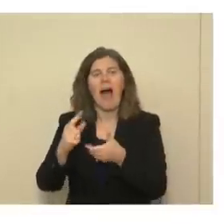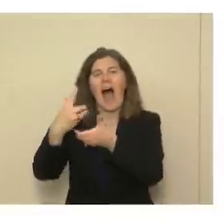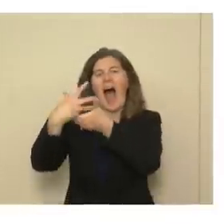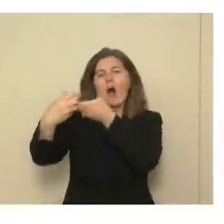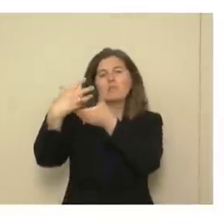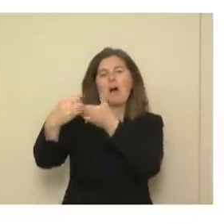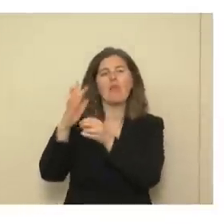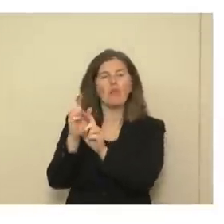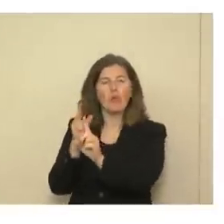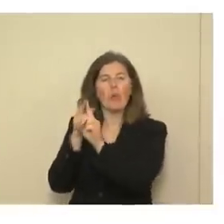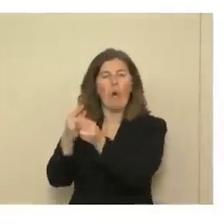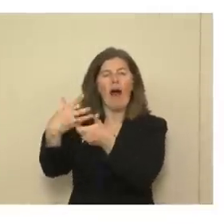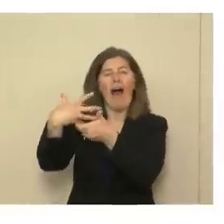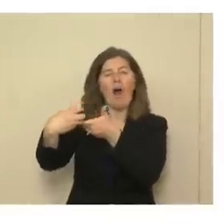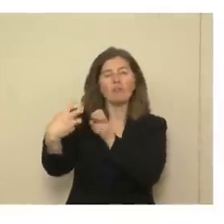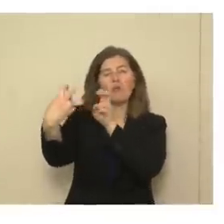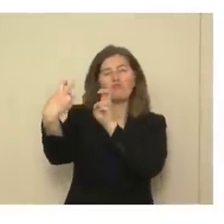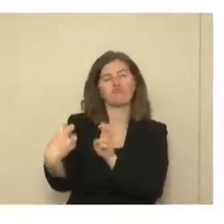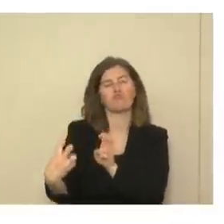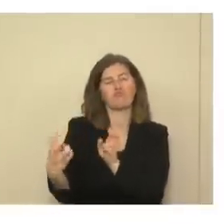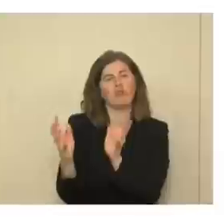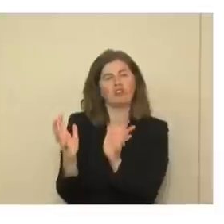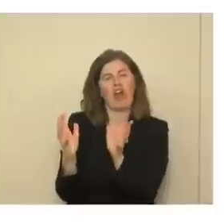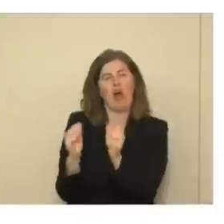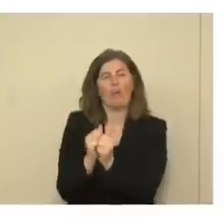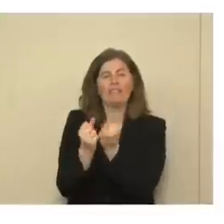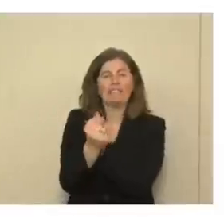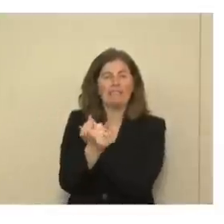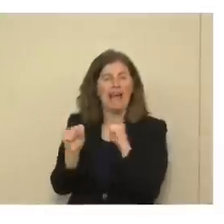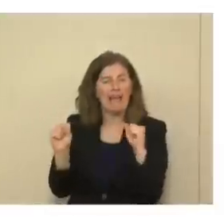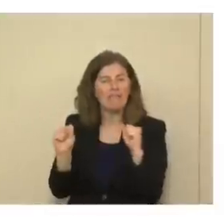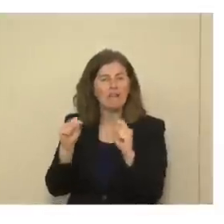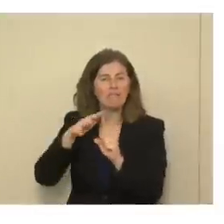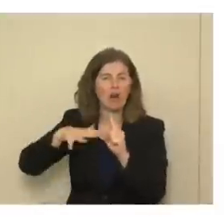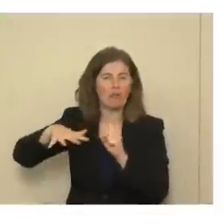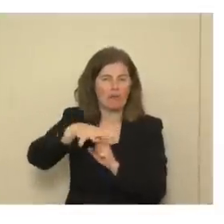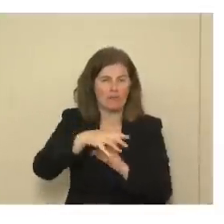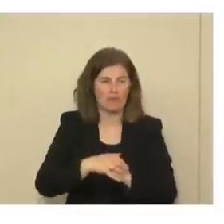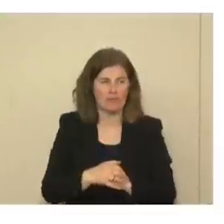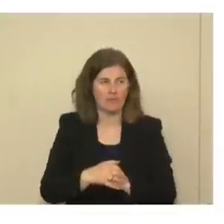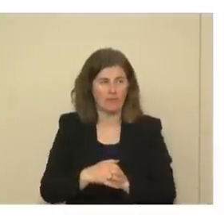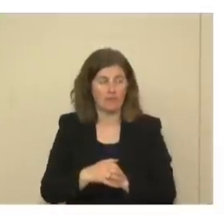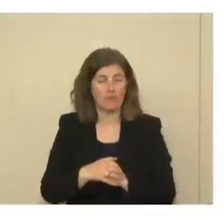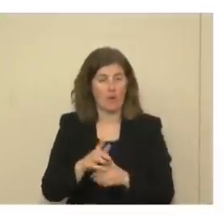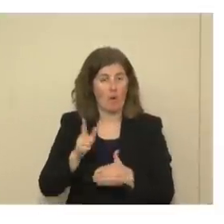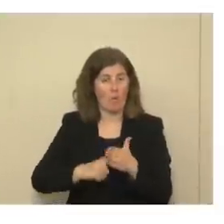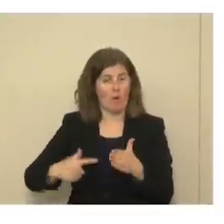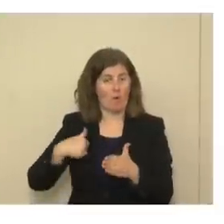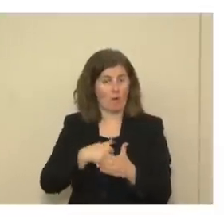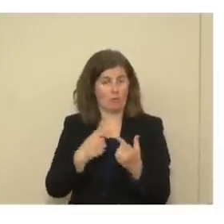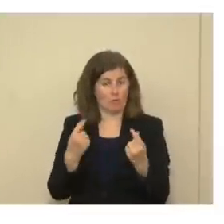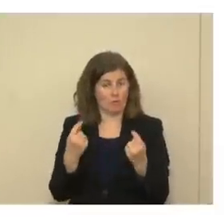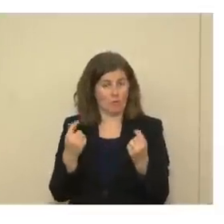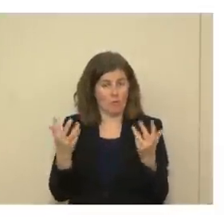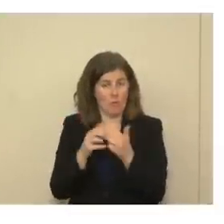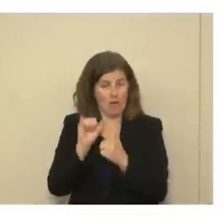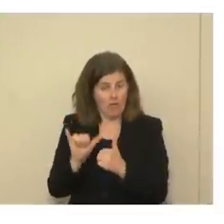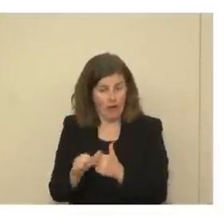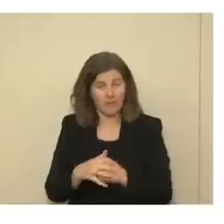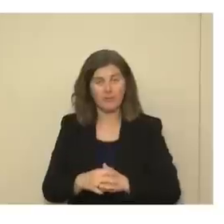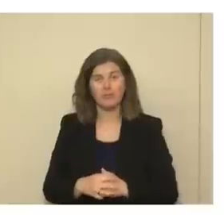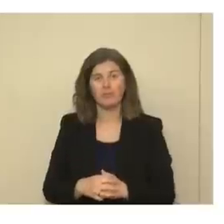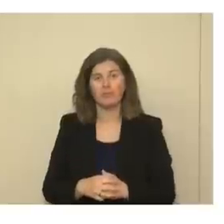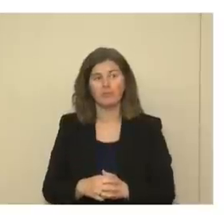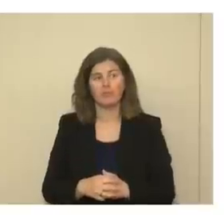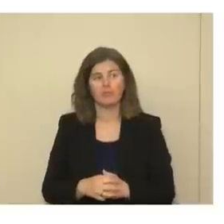That's our goal is to have outside visitation in a safe environment. And so what we want to do with that is that we